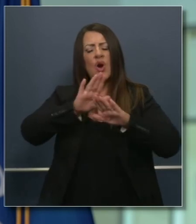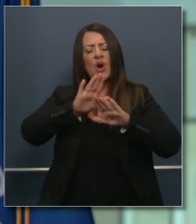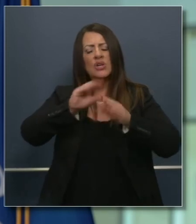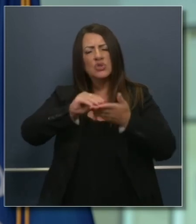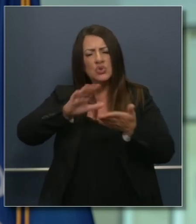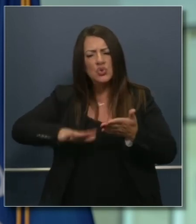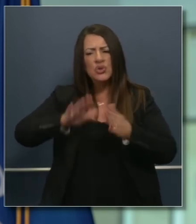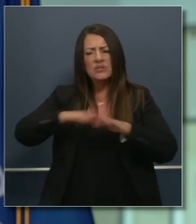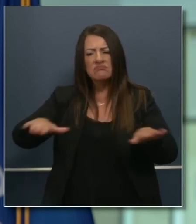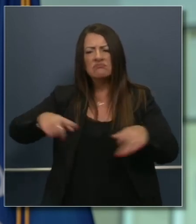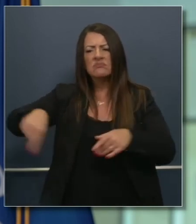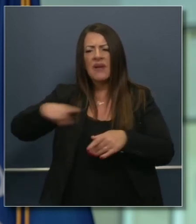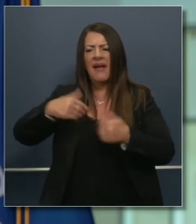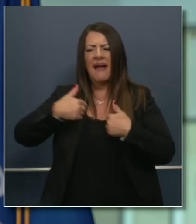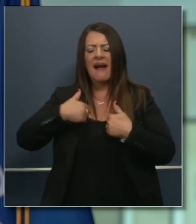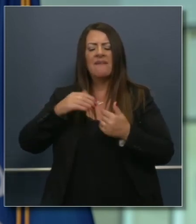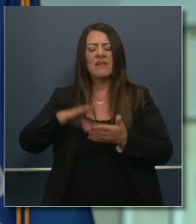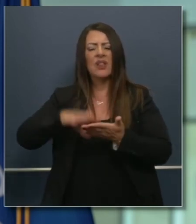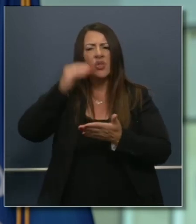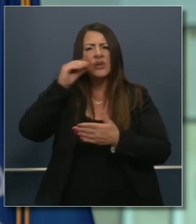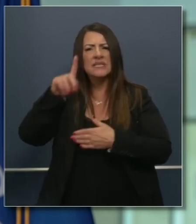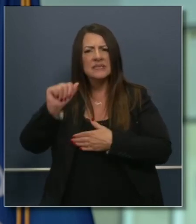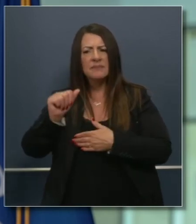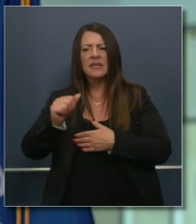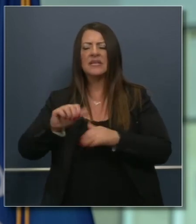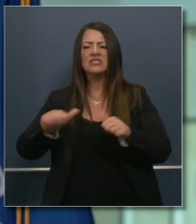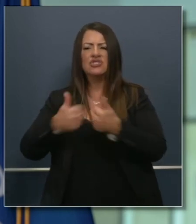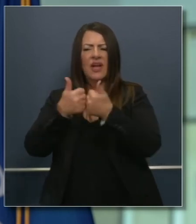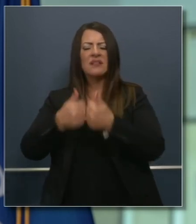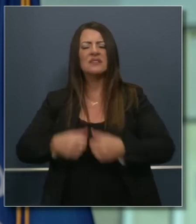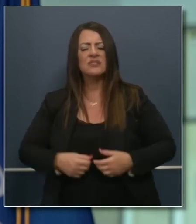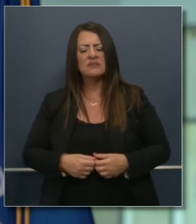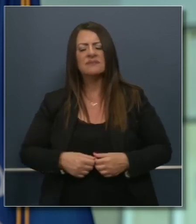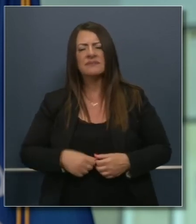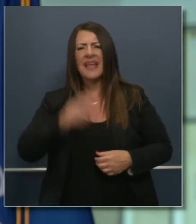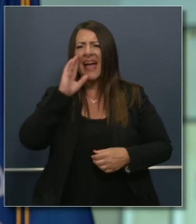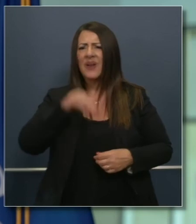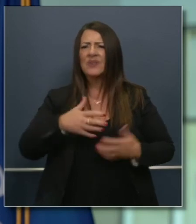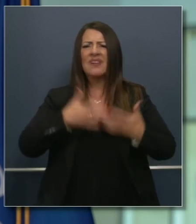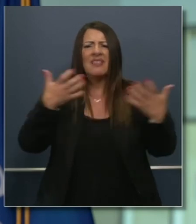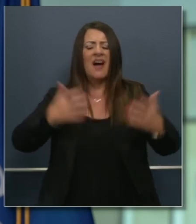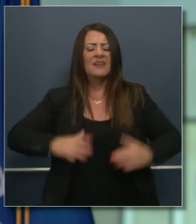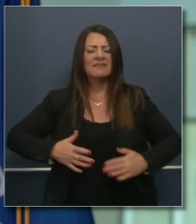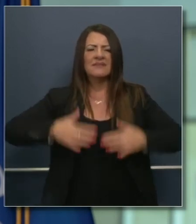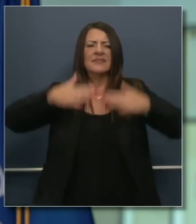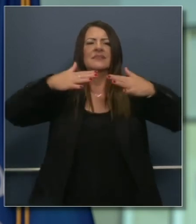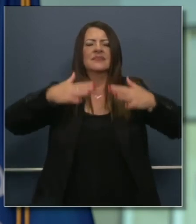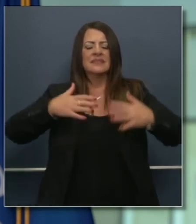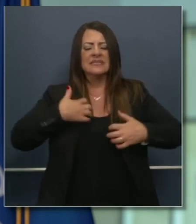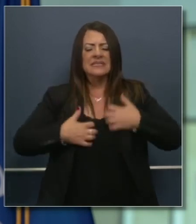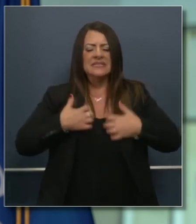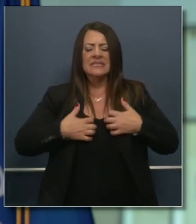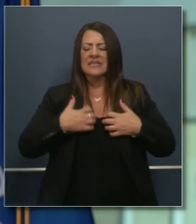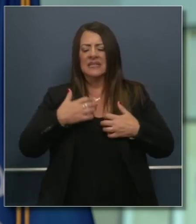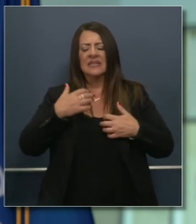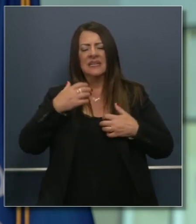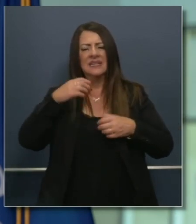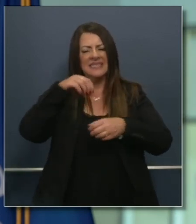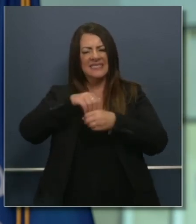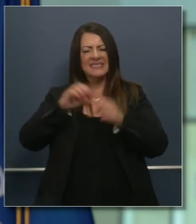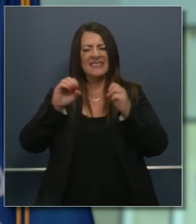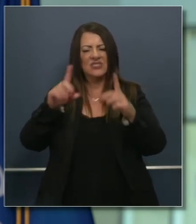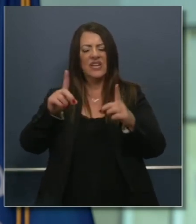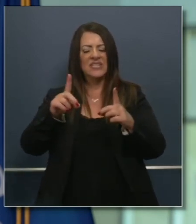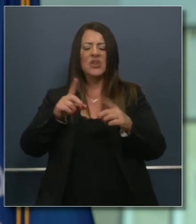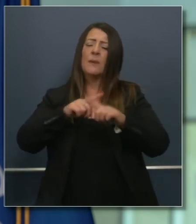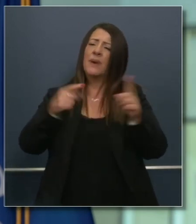again, a lot of work being done, a lot of anxiety in this space, and know that we've got a good